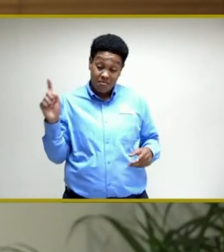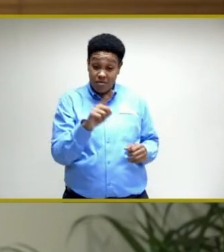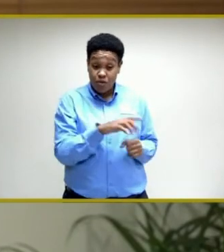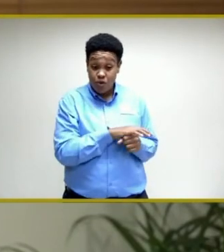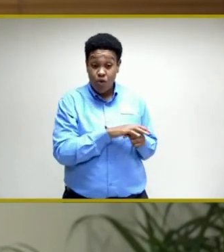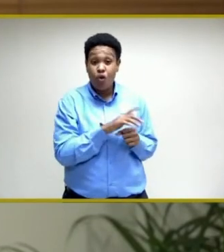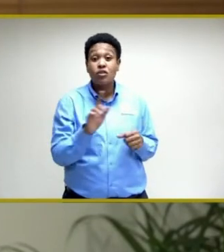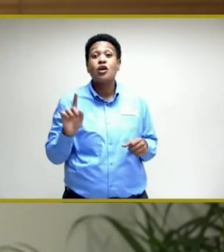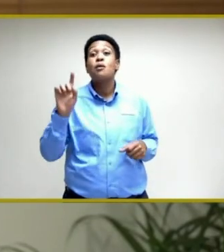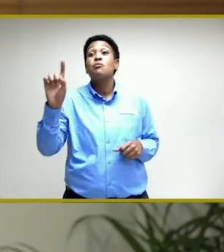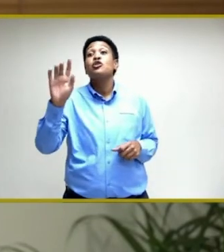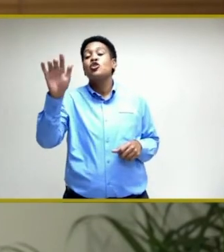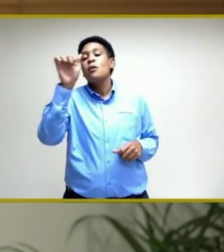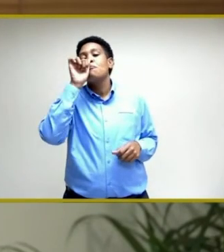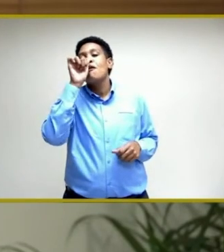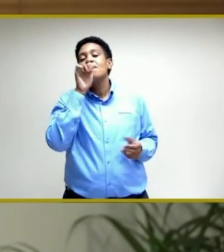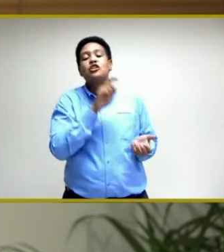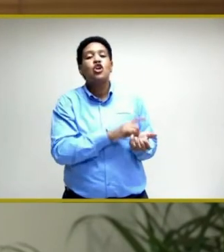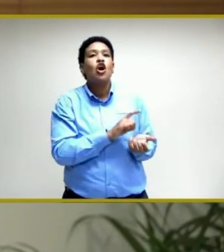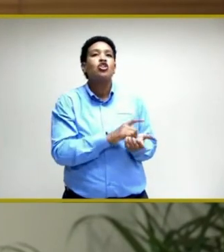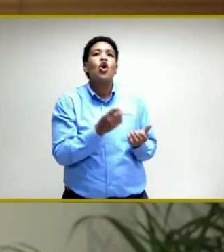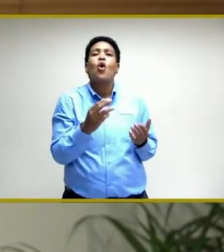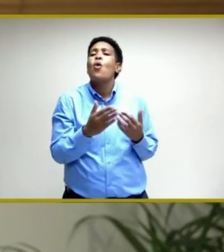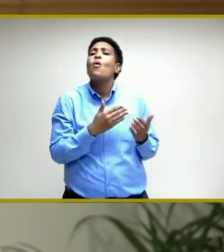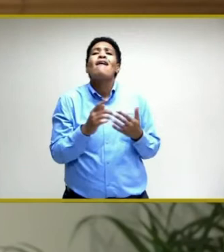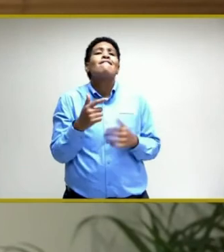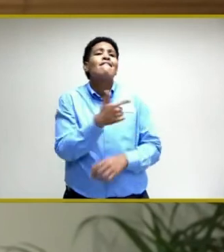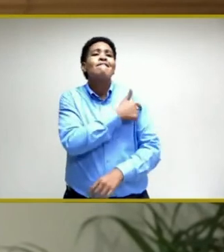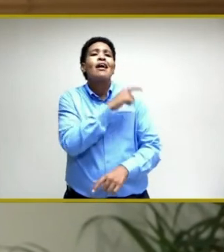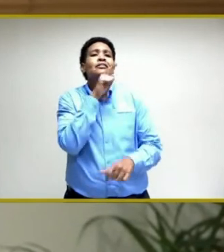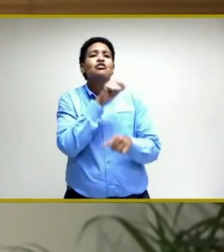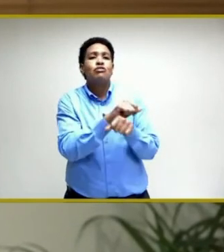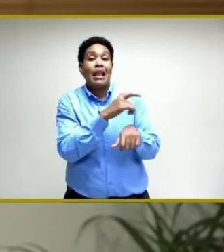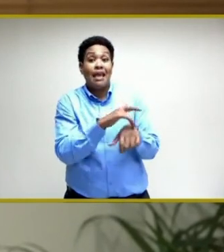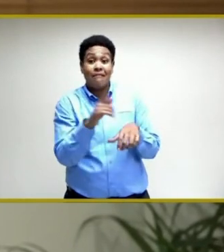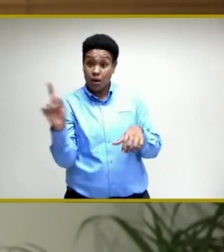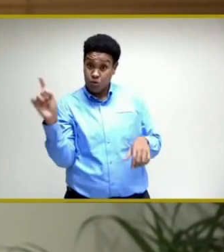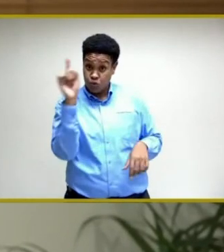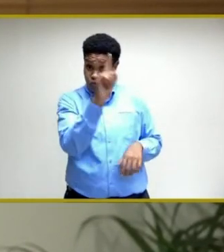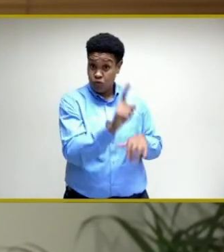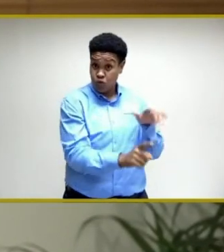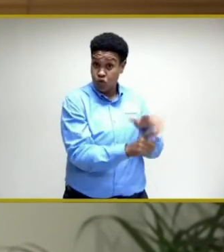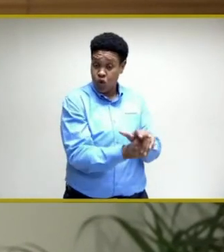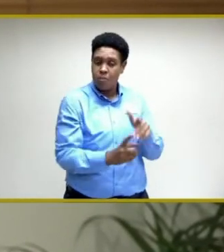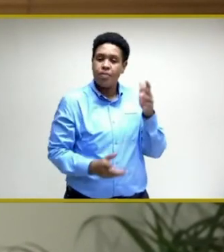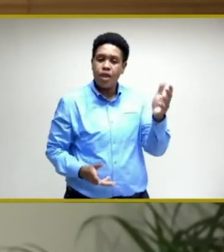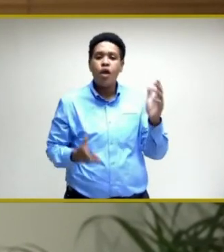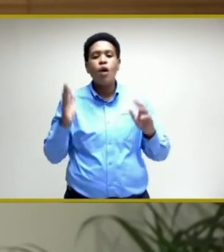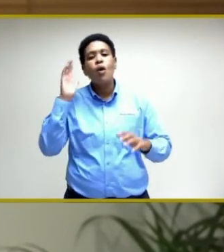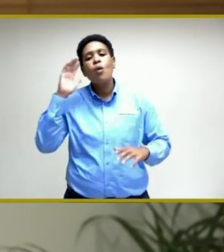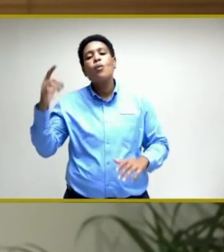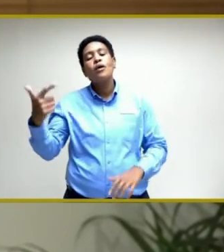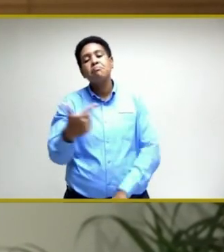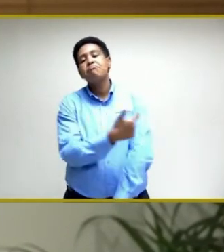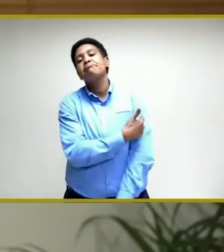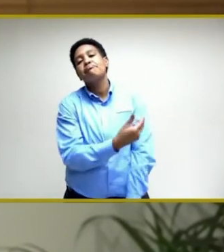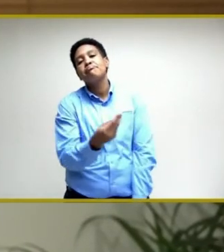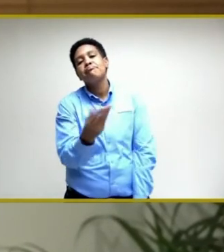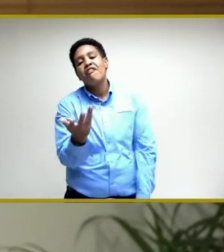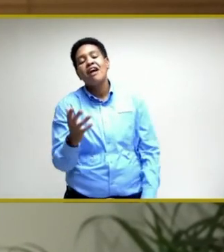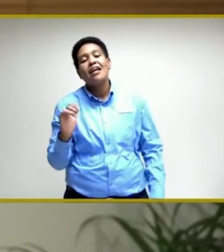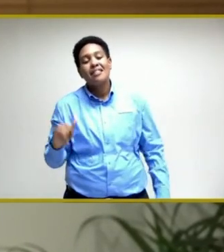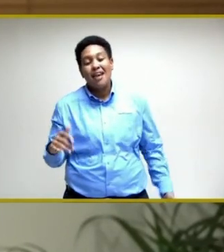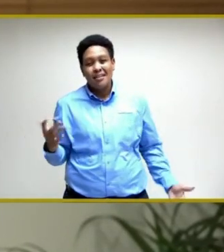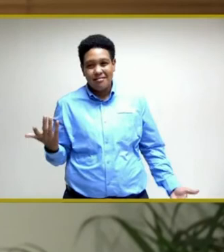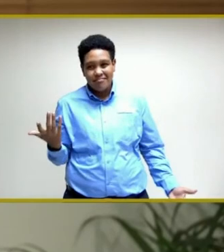to your private practitioner, present wherever vaccines are being offered, and you will be inoculated. And that